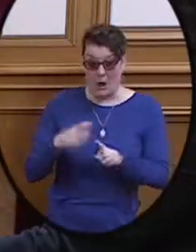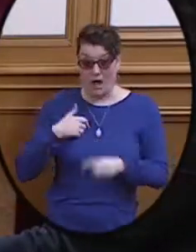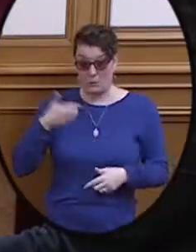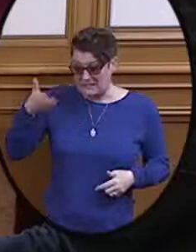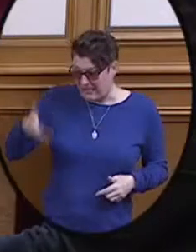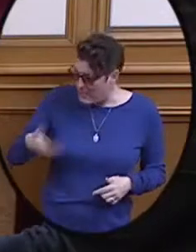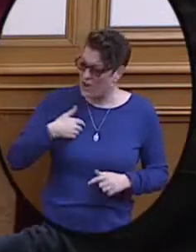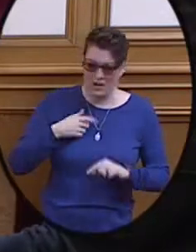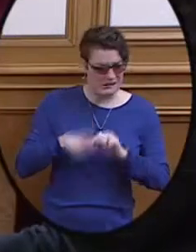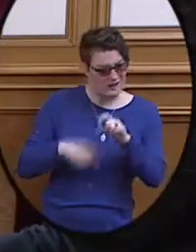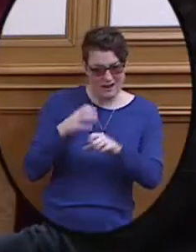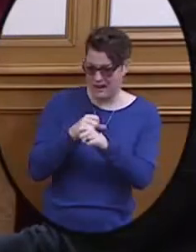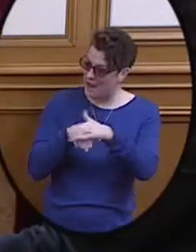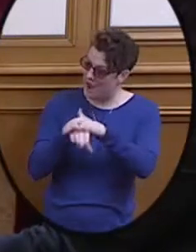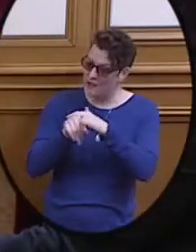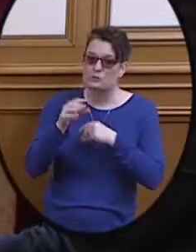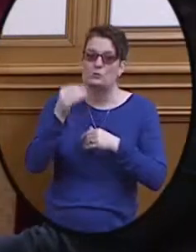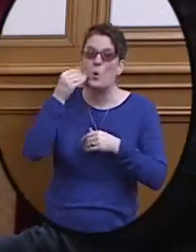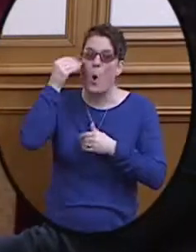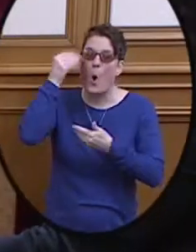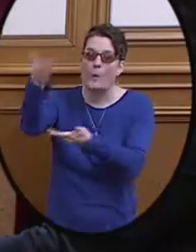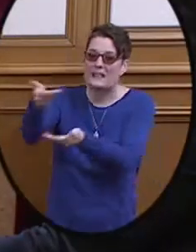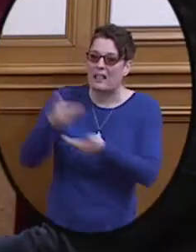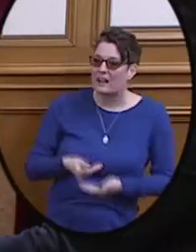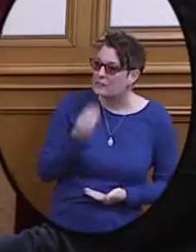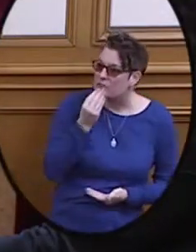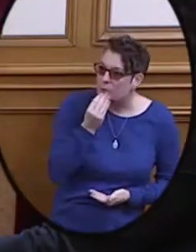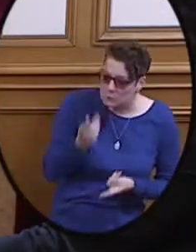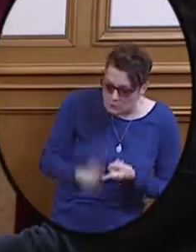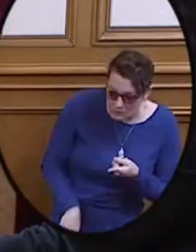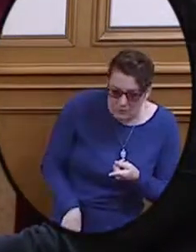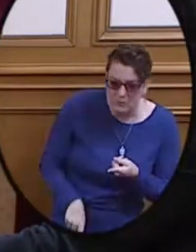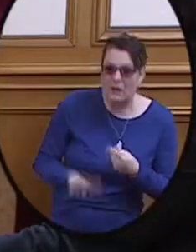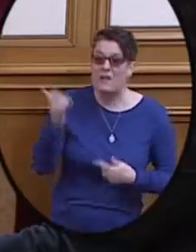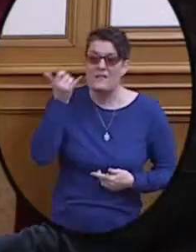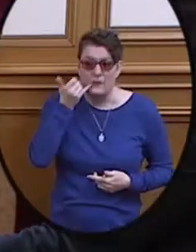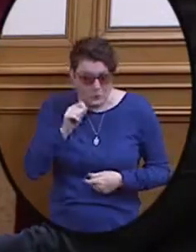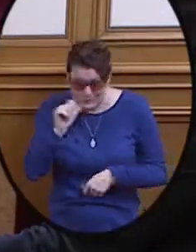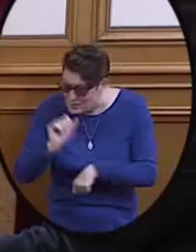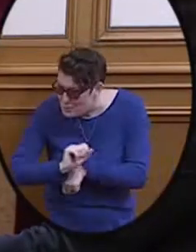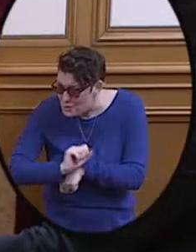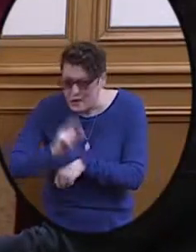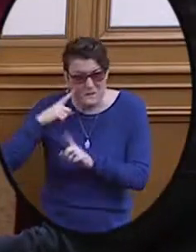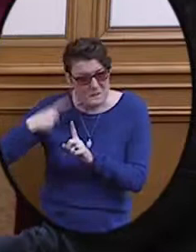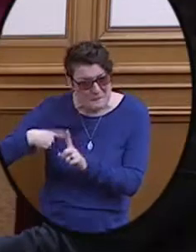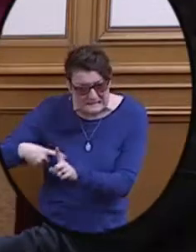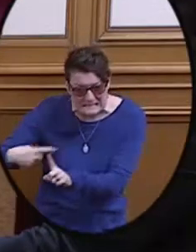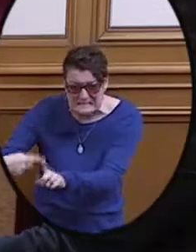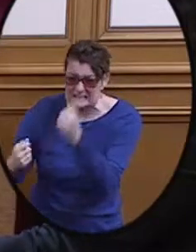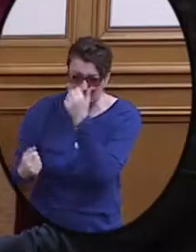I was not able to get access to home-delivered food. Their phones did not work for months.